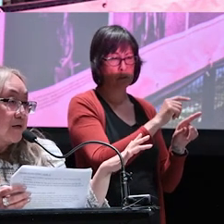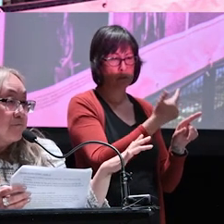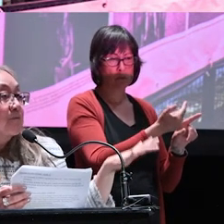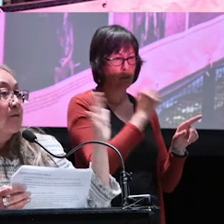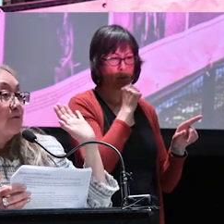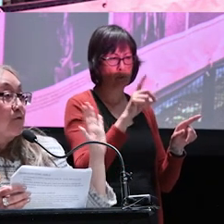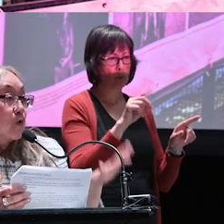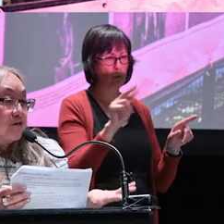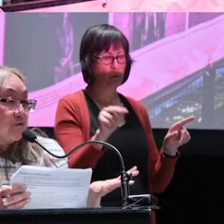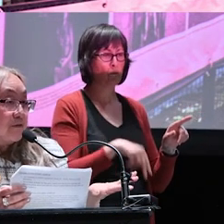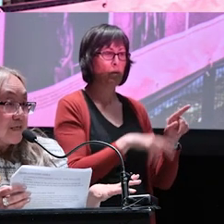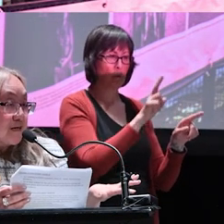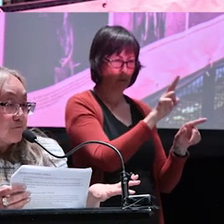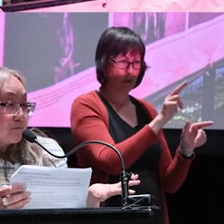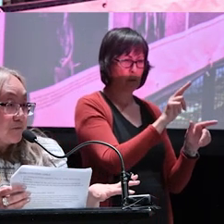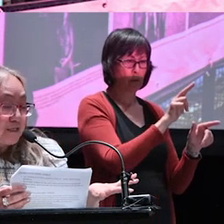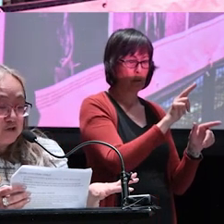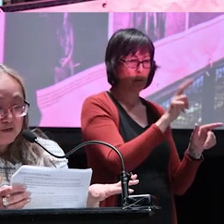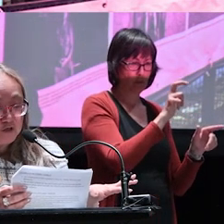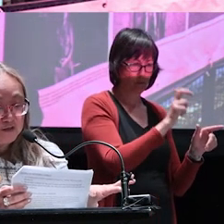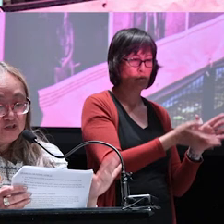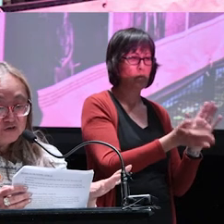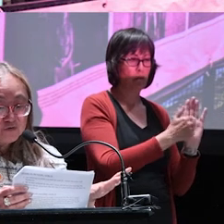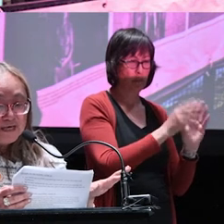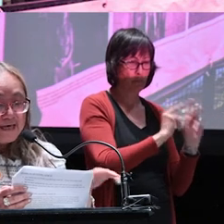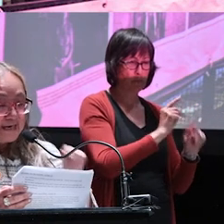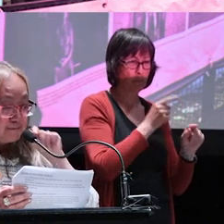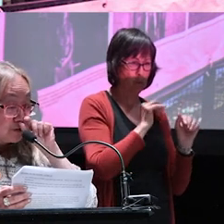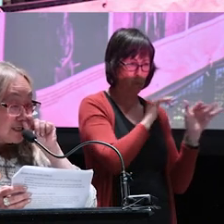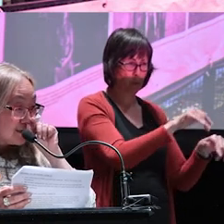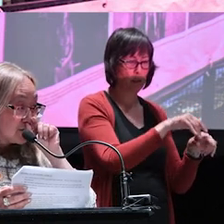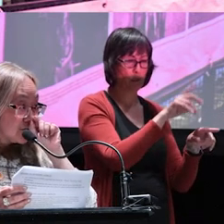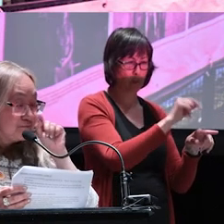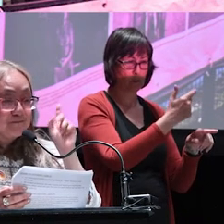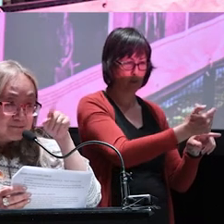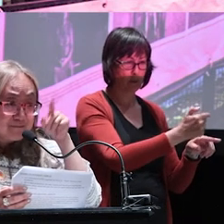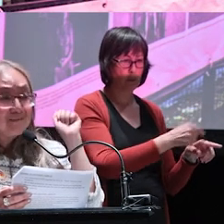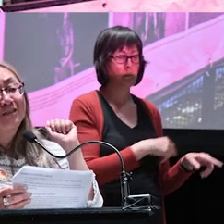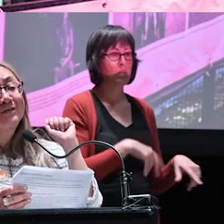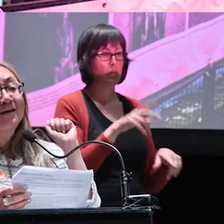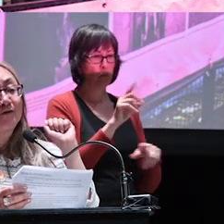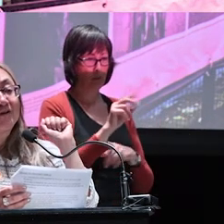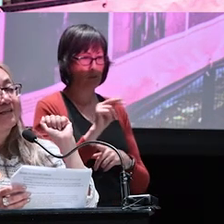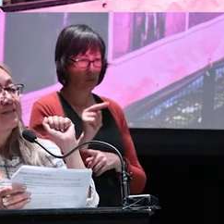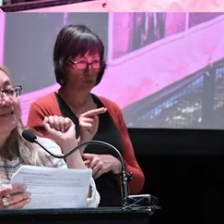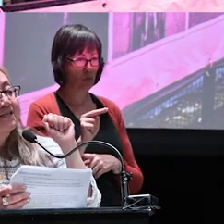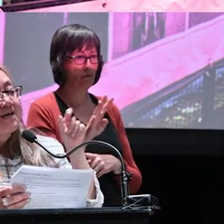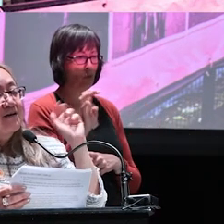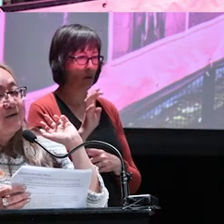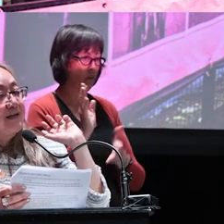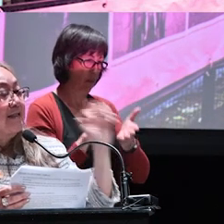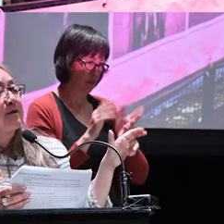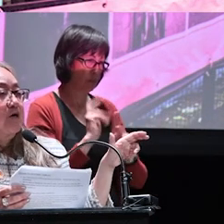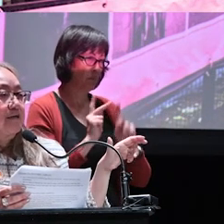2021 with 450,000 people in 2022. And in particular, and Teresa, I know you'll like to hear this,